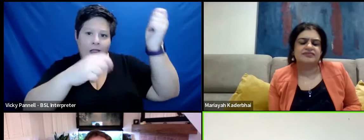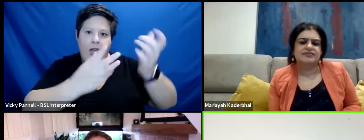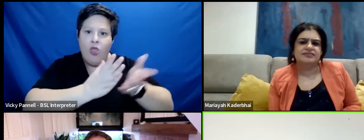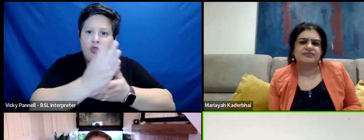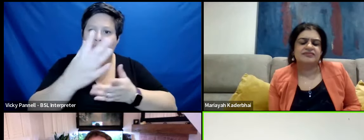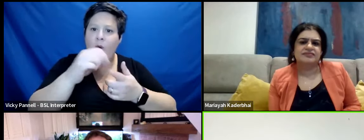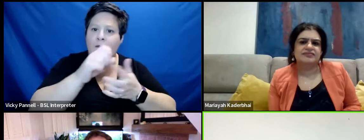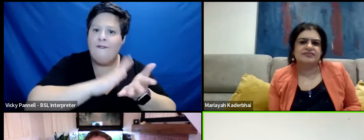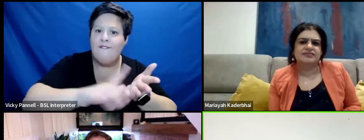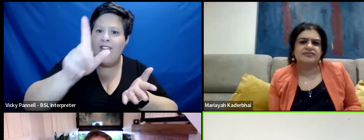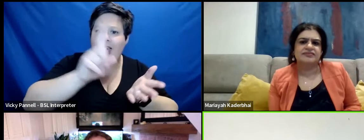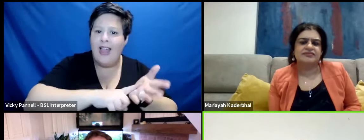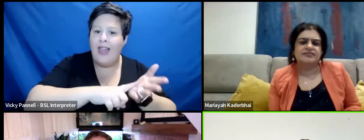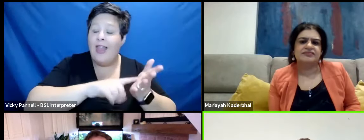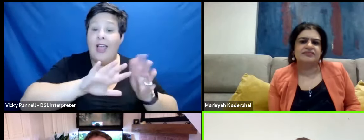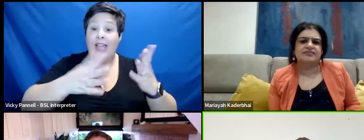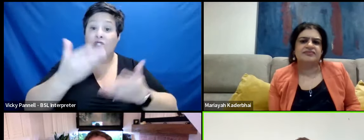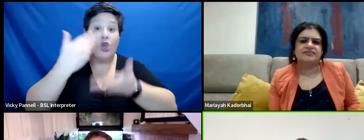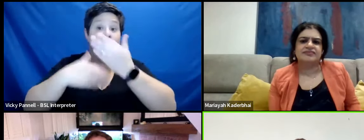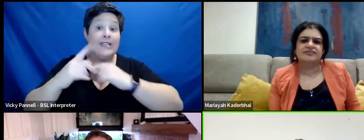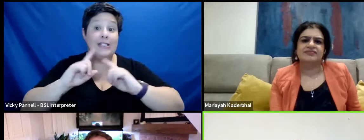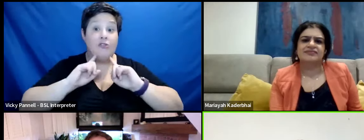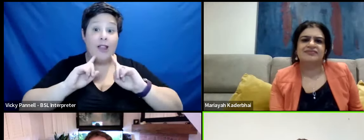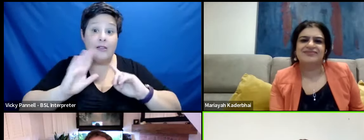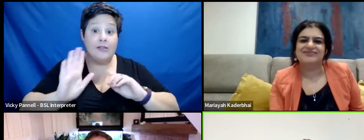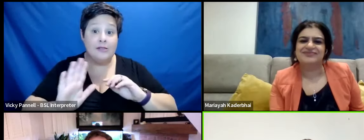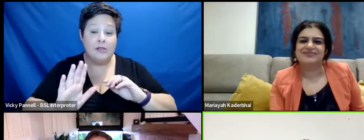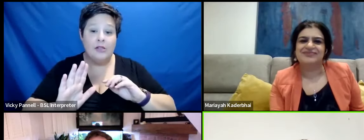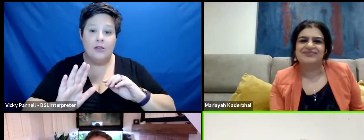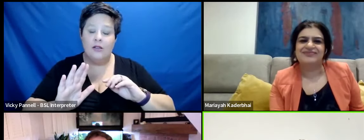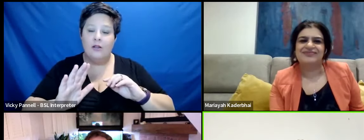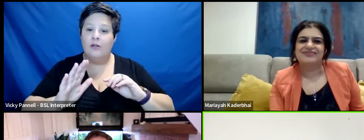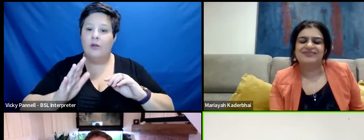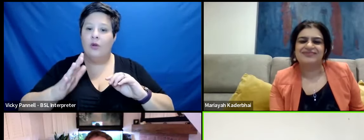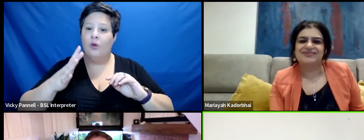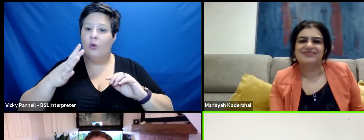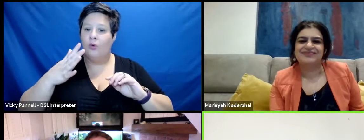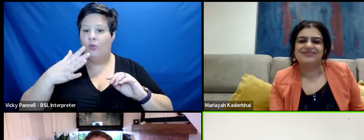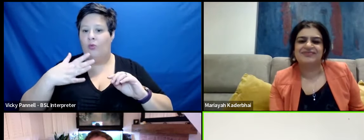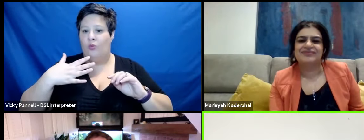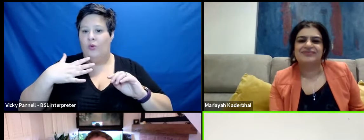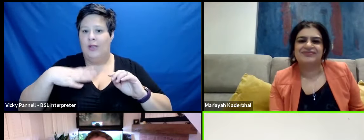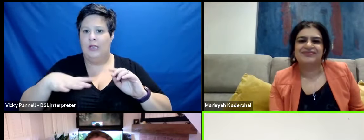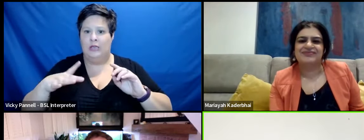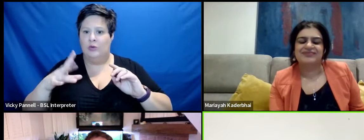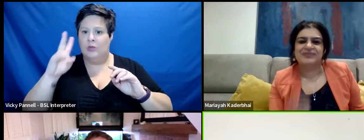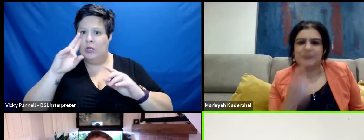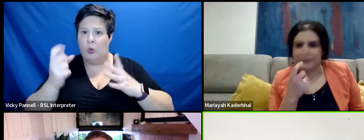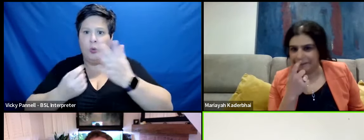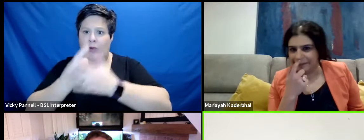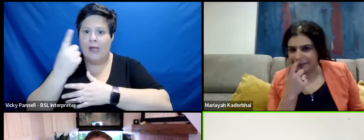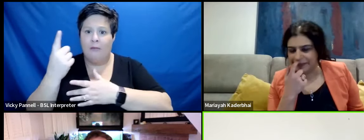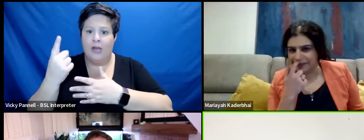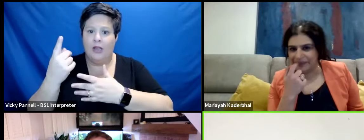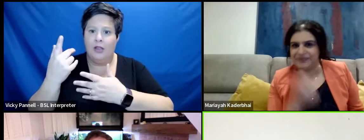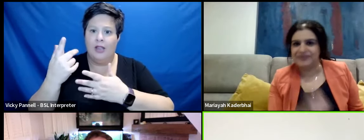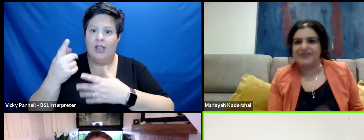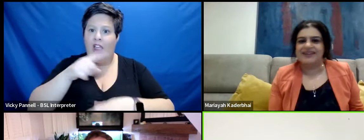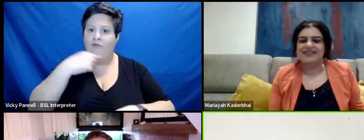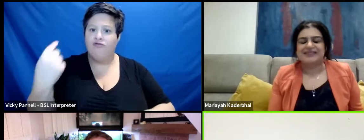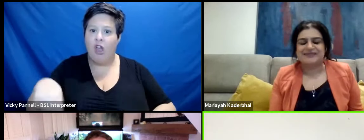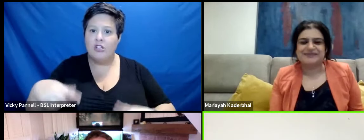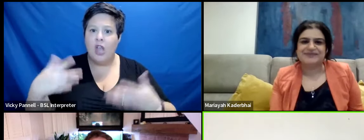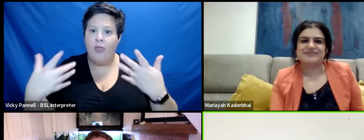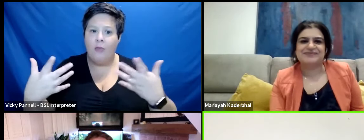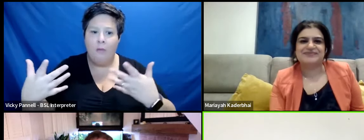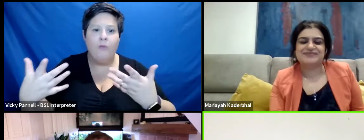look at that it's not a history lesson and I mean need we look much further than what is going on in Russia at the moment